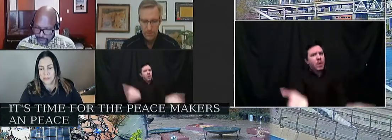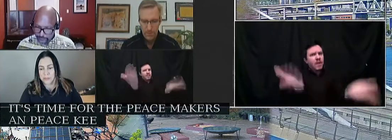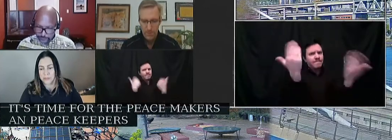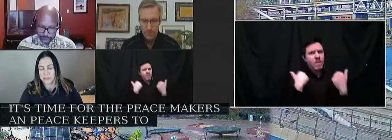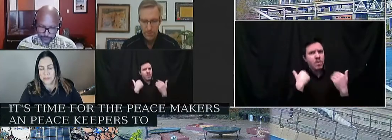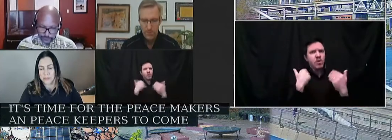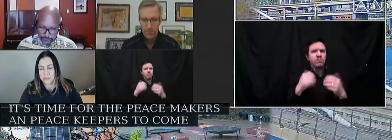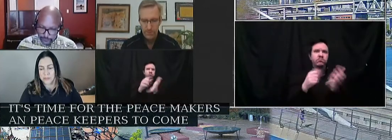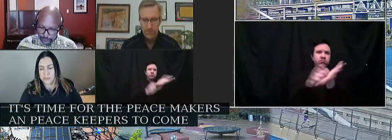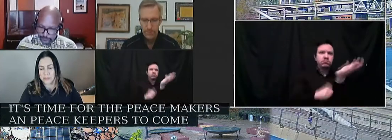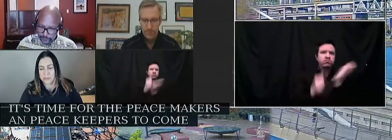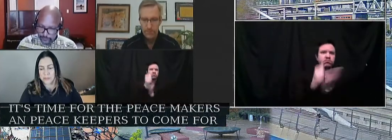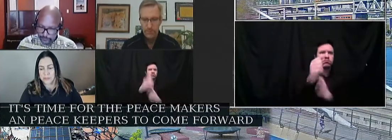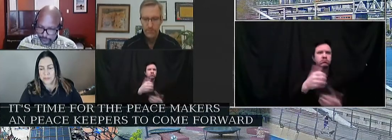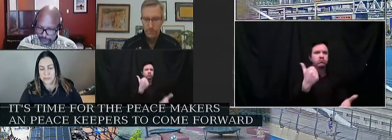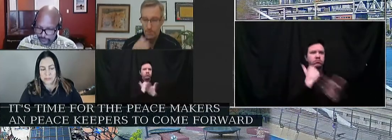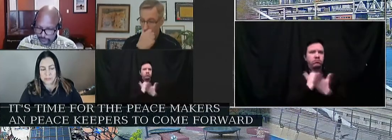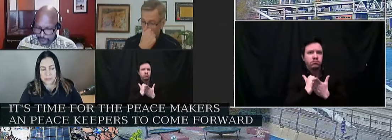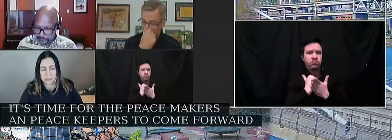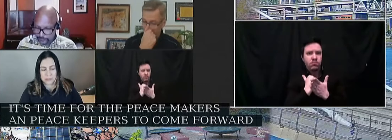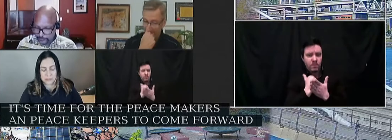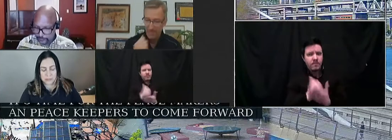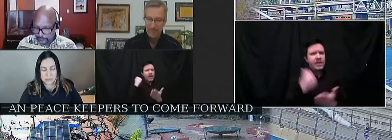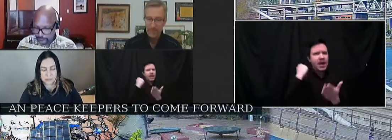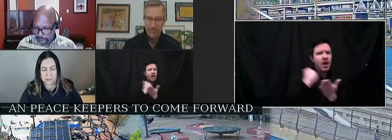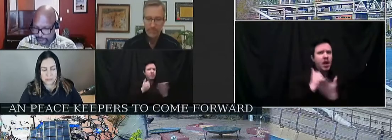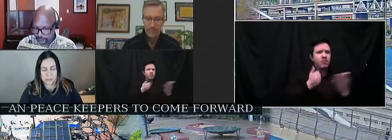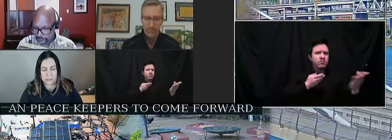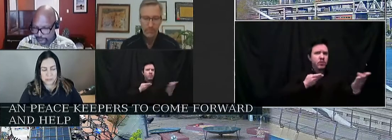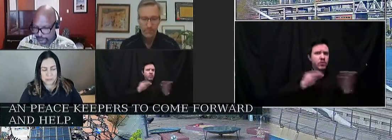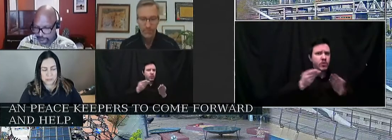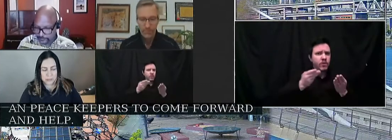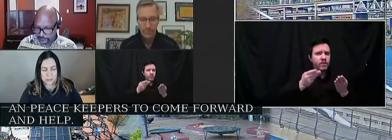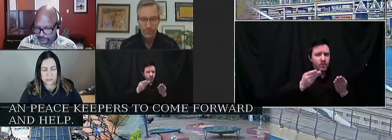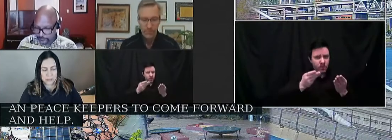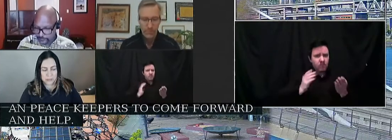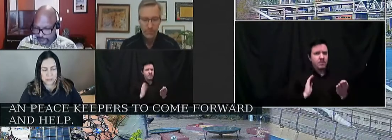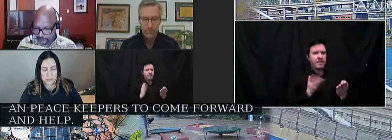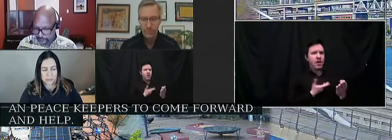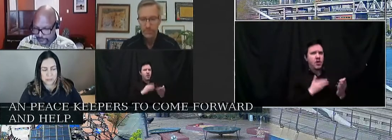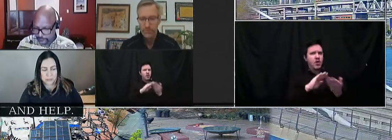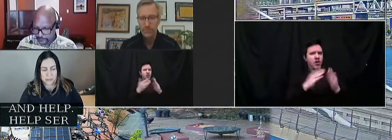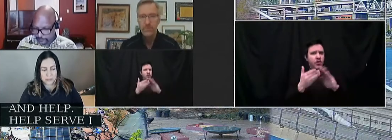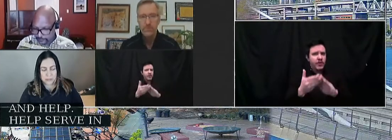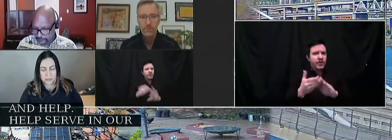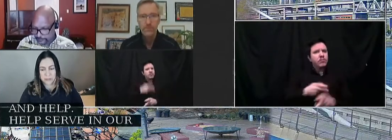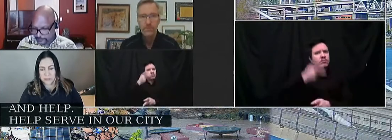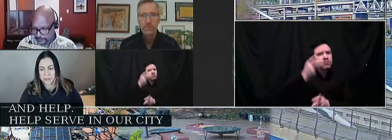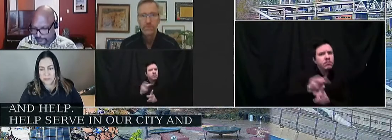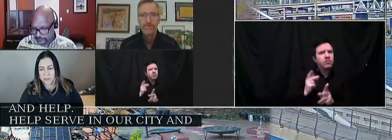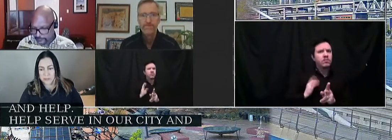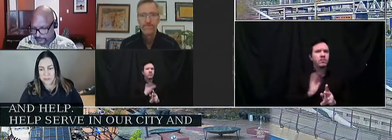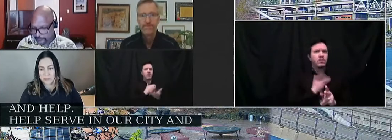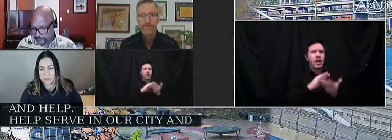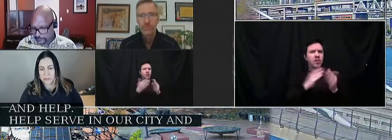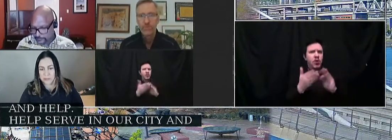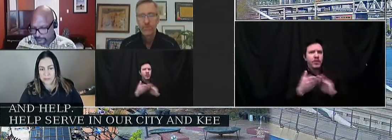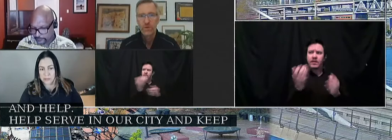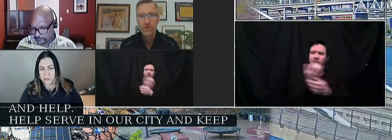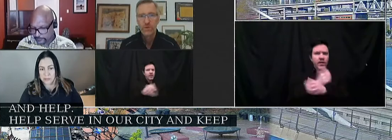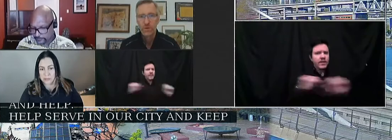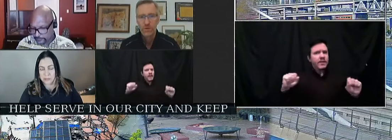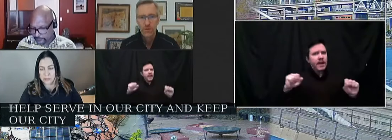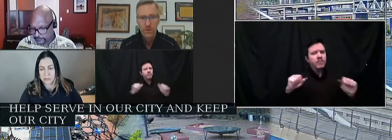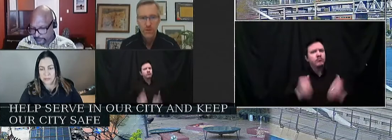help, help serve and our city and keep our city safe and